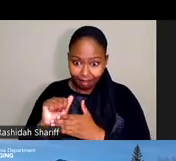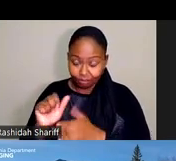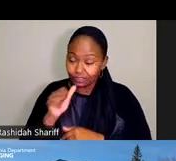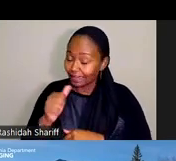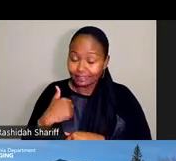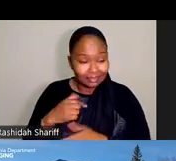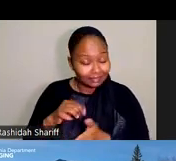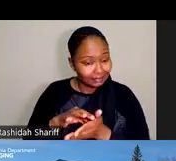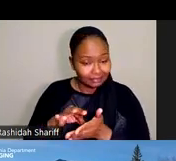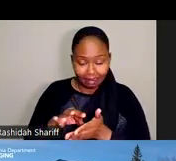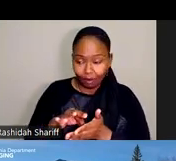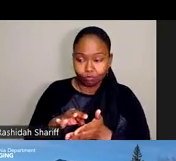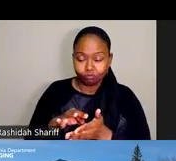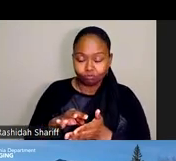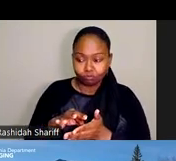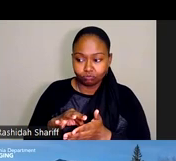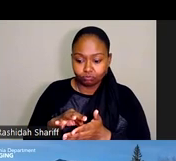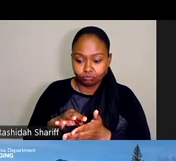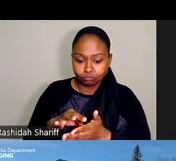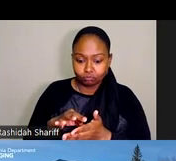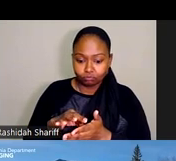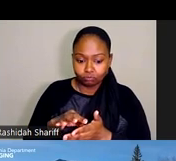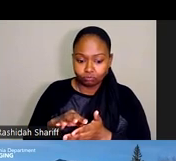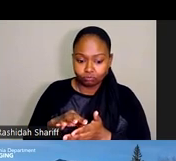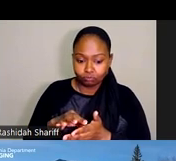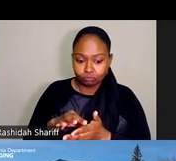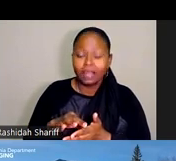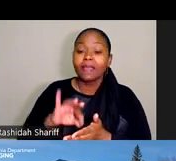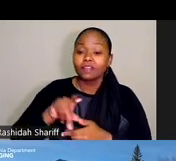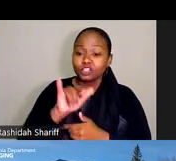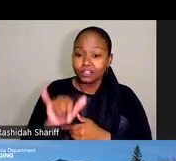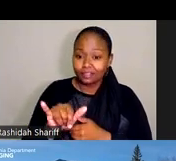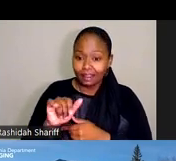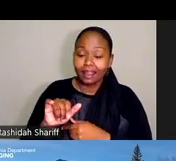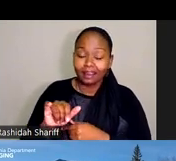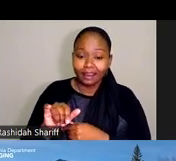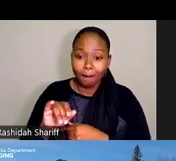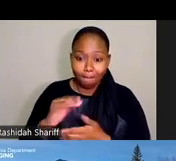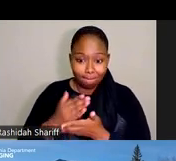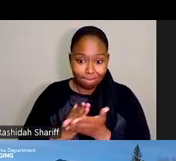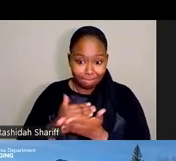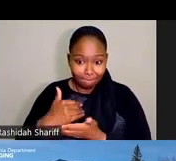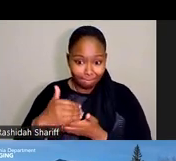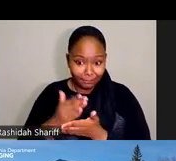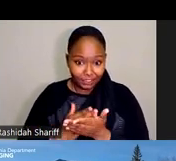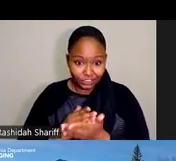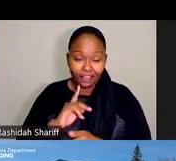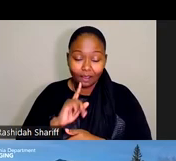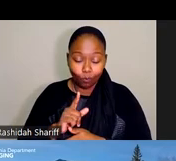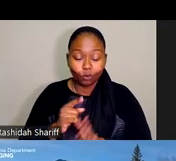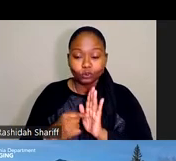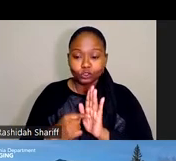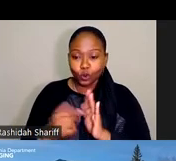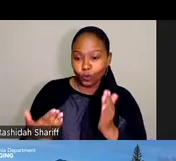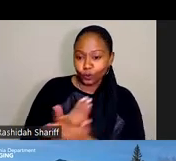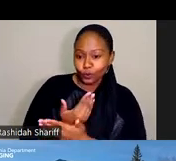the July 1 budget that just passed. It's being updated already to reflect the new numbers. But